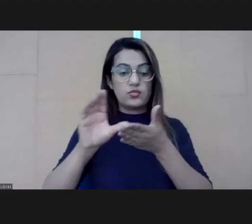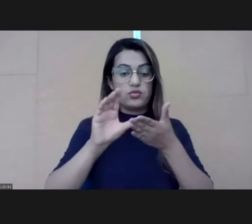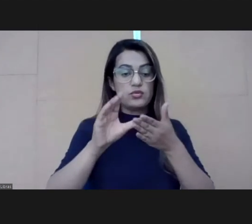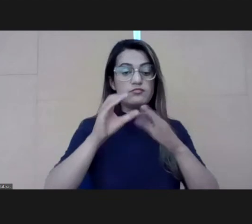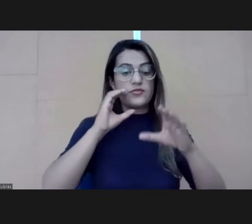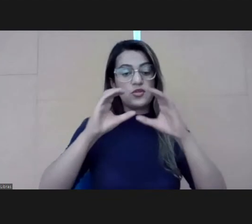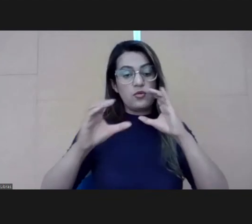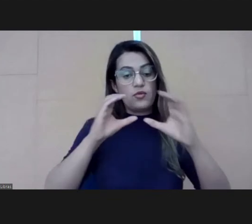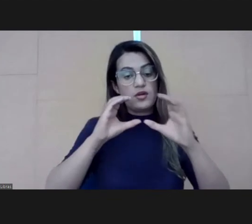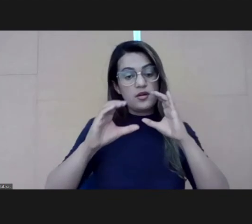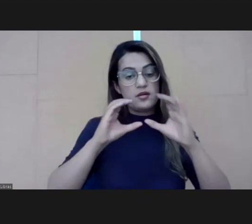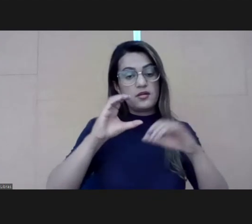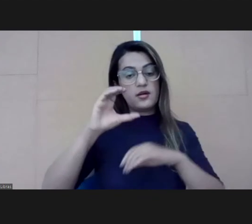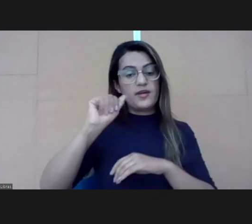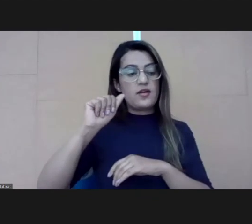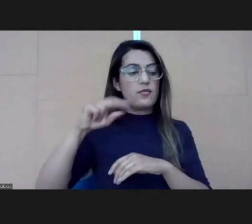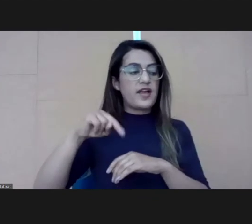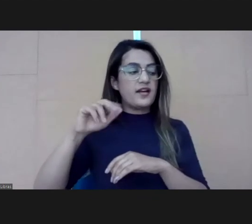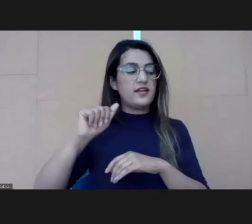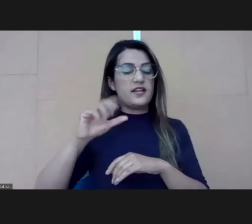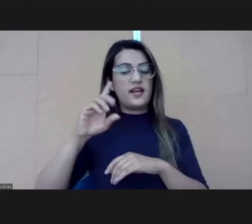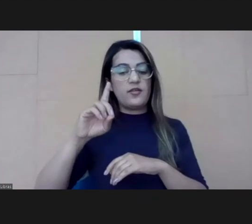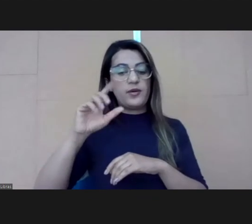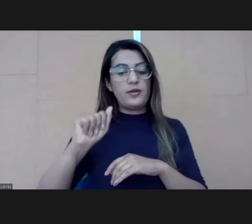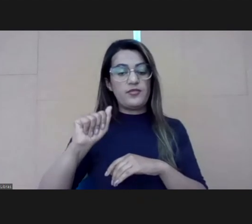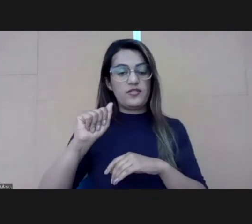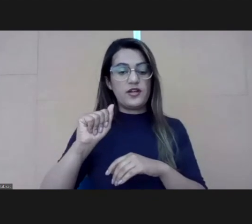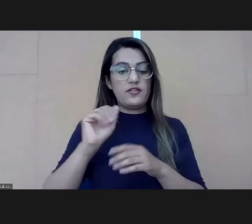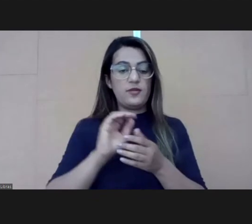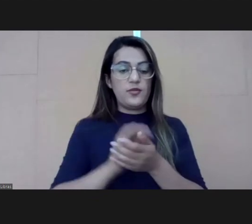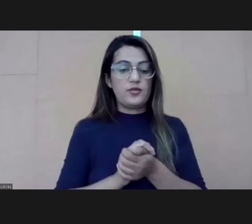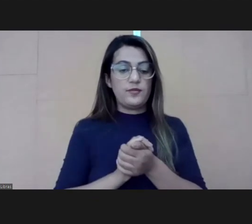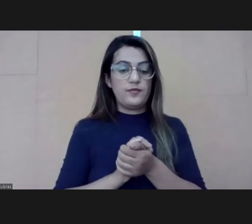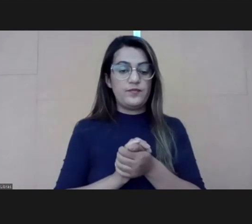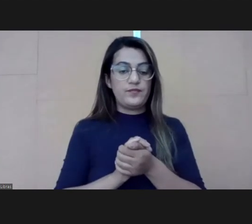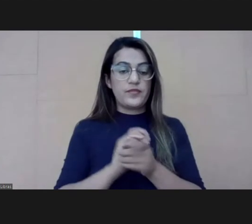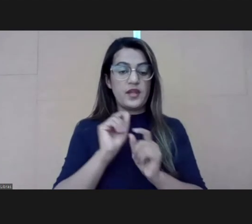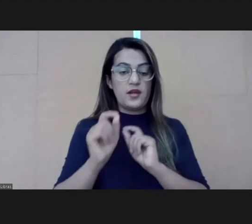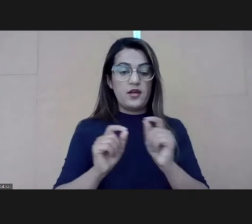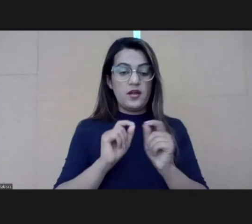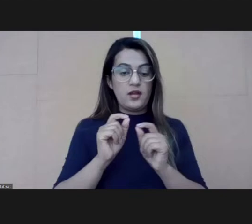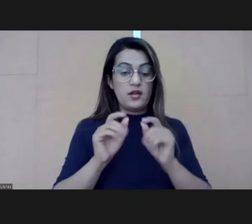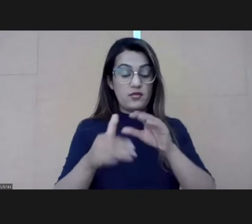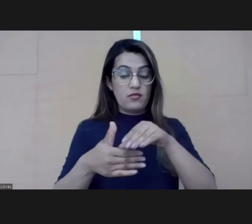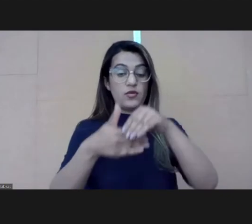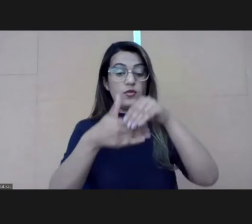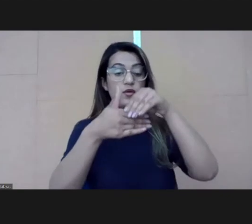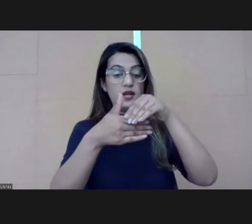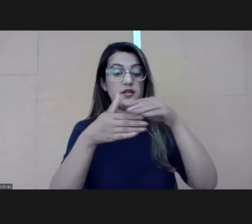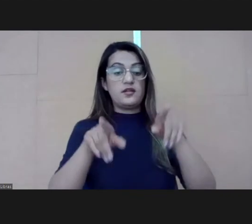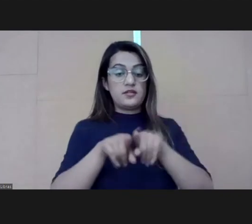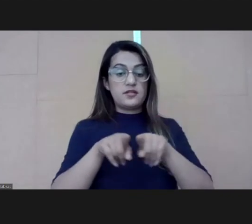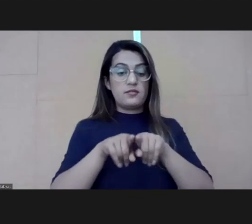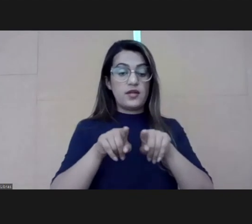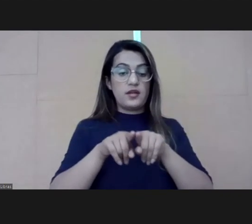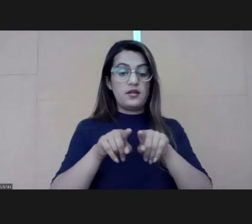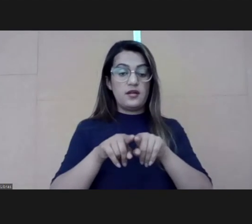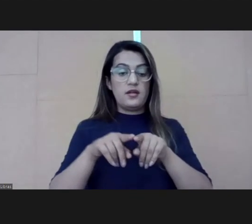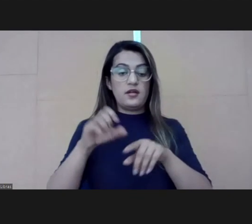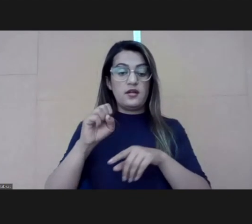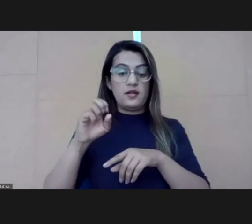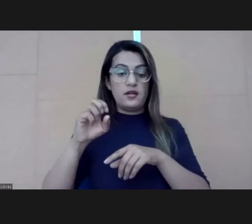guardians were the senior leaders. And that has continued for some time.